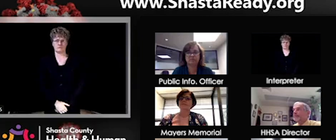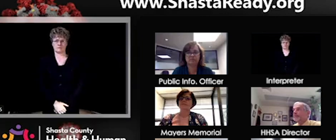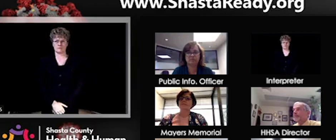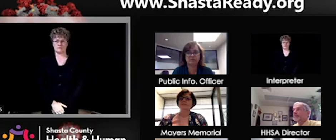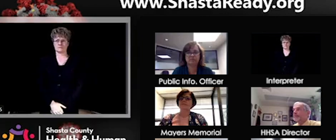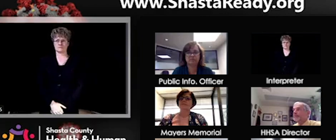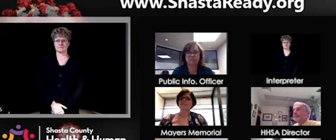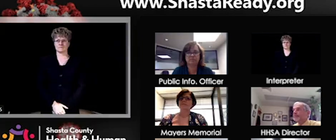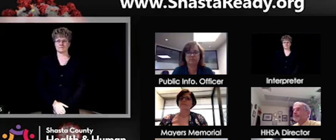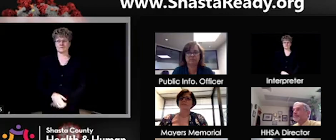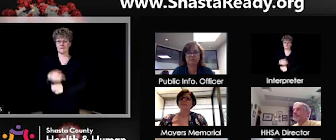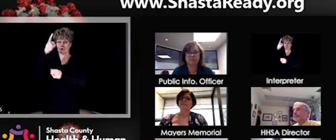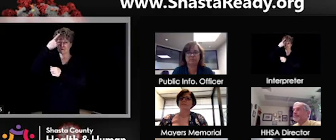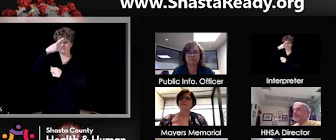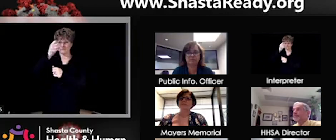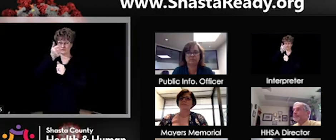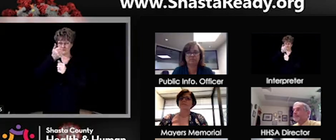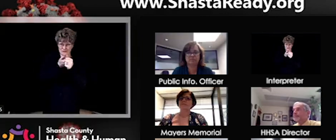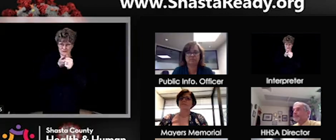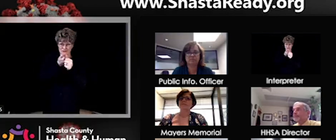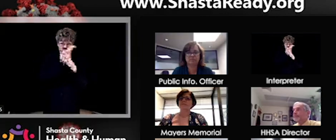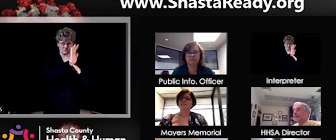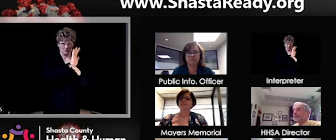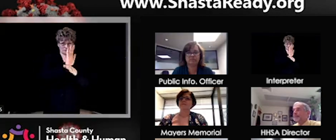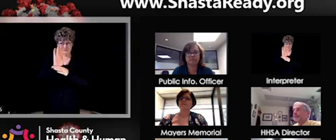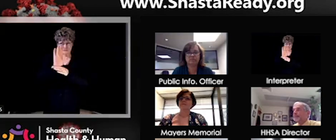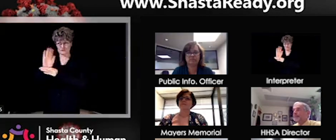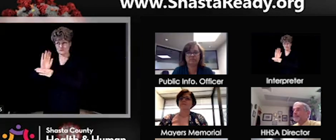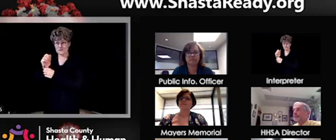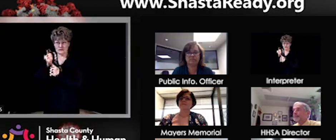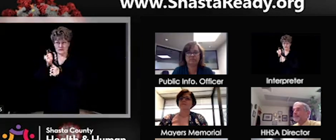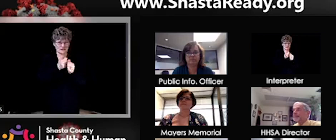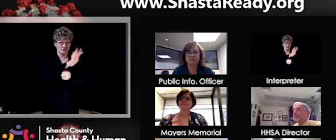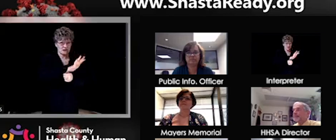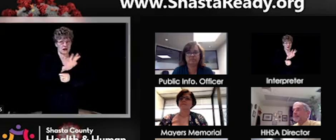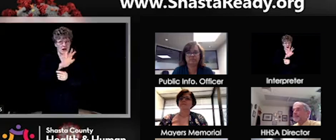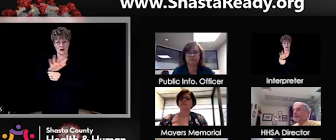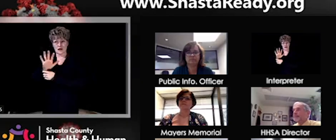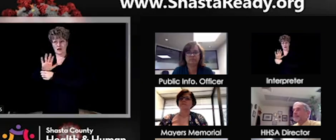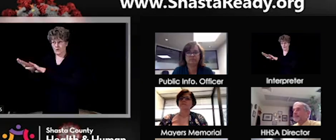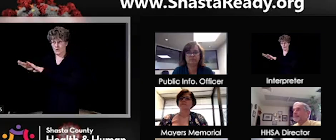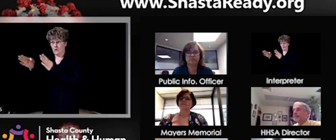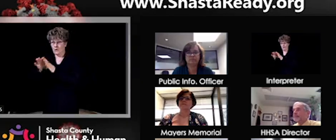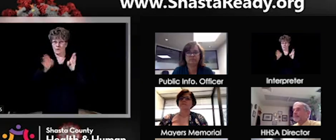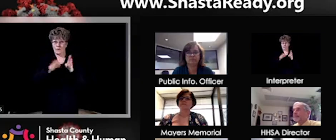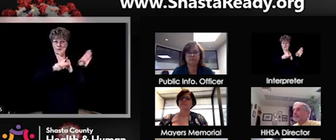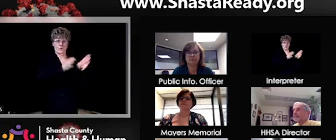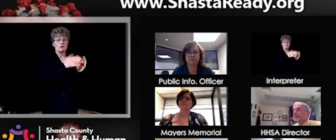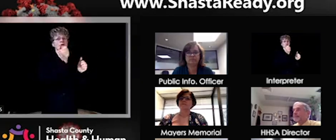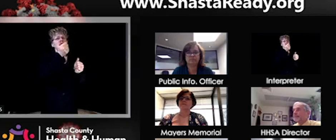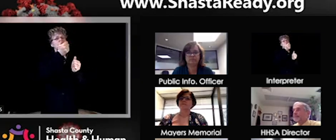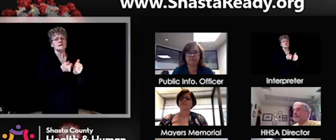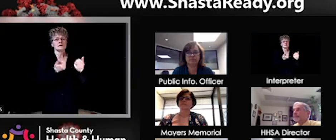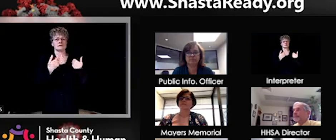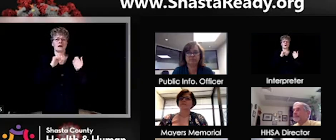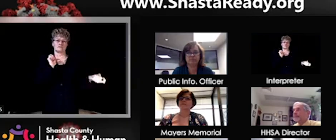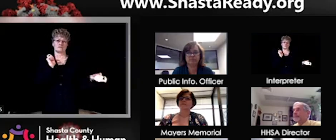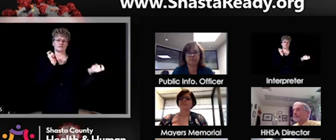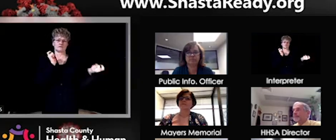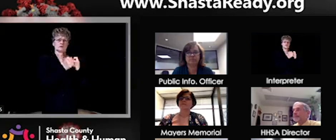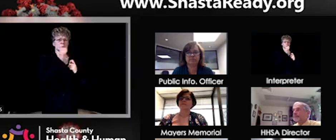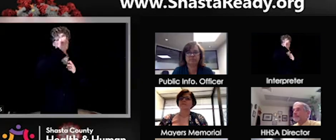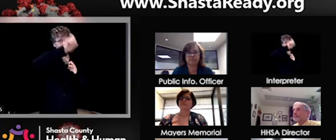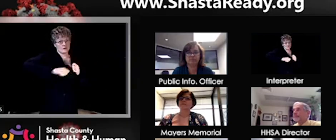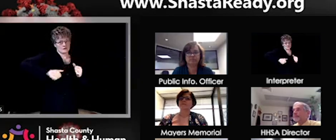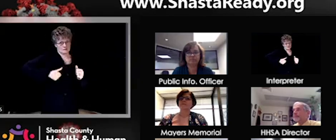all of these sectors that have opened up in stage two, all of them are with adaptations. And so, as